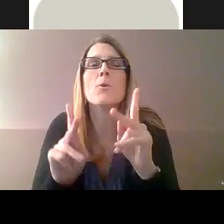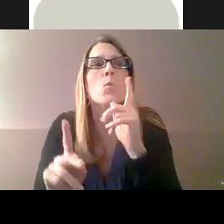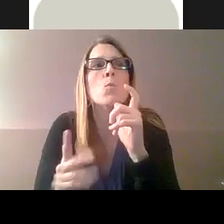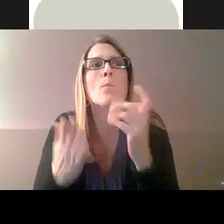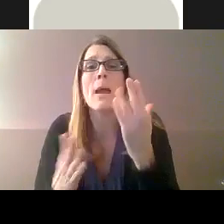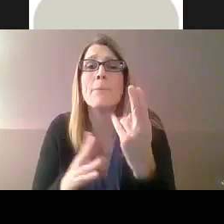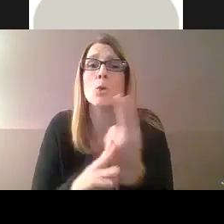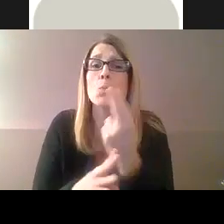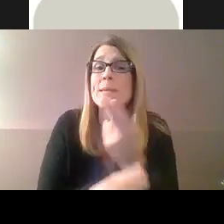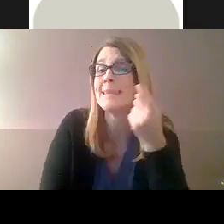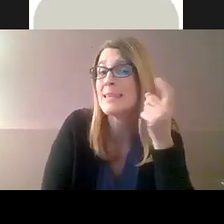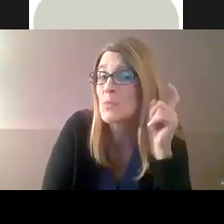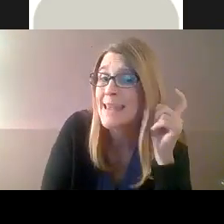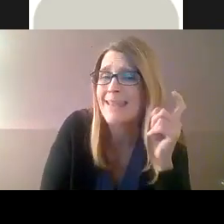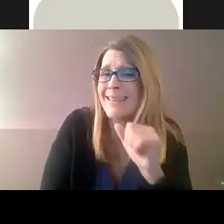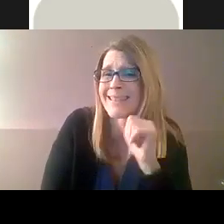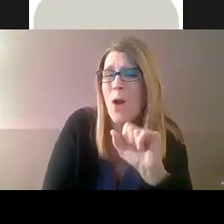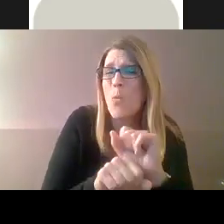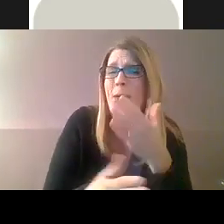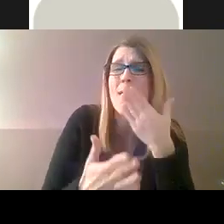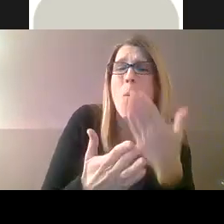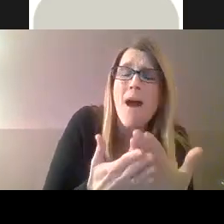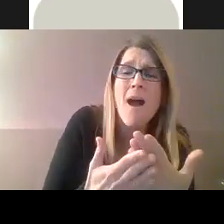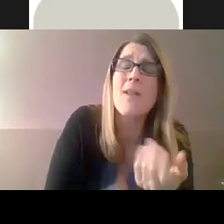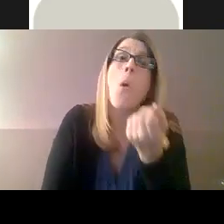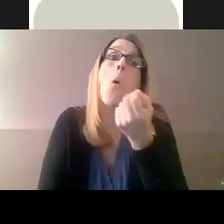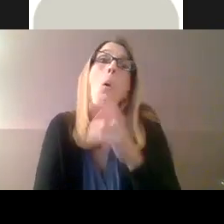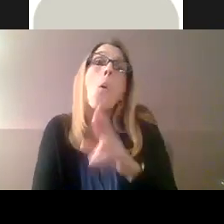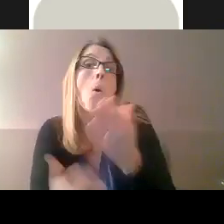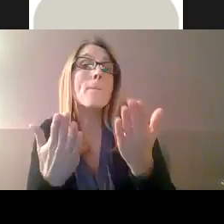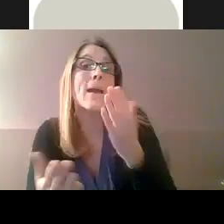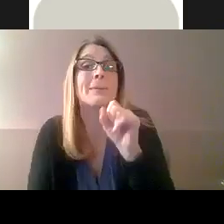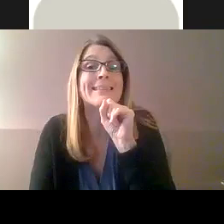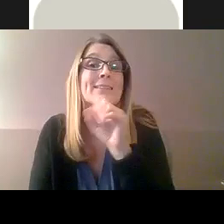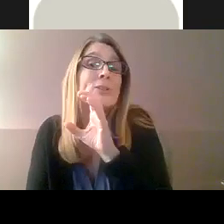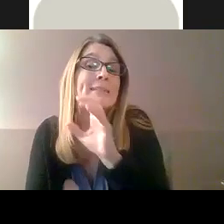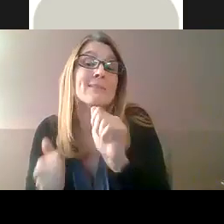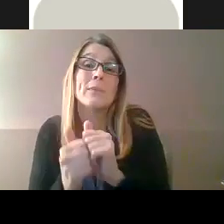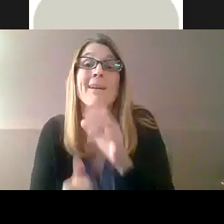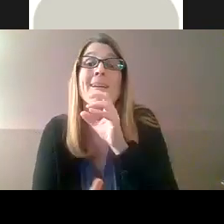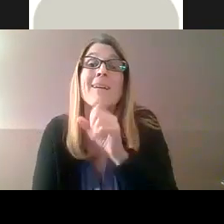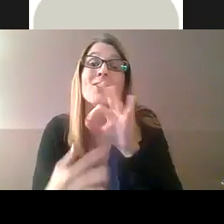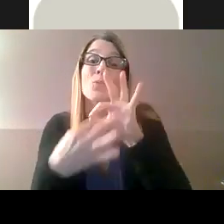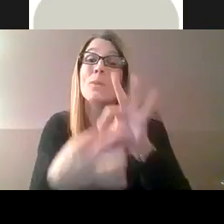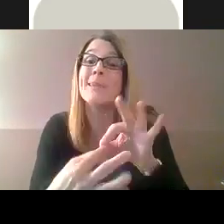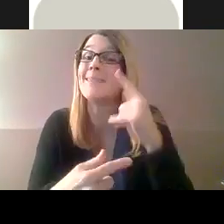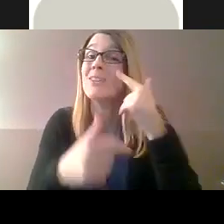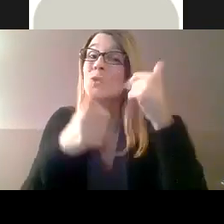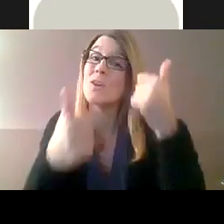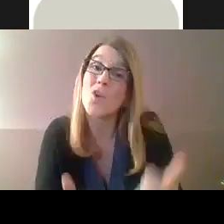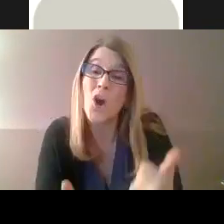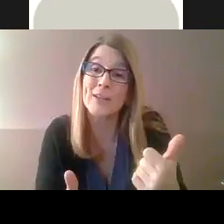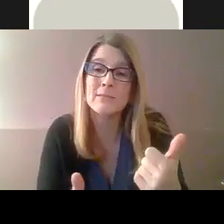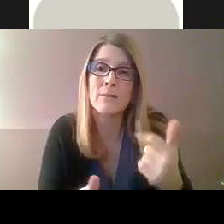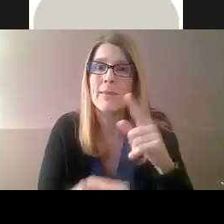as well. So it's just good for people who use hearing aids or older individuals